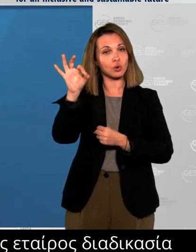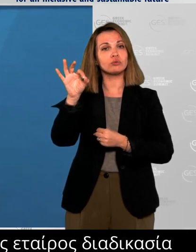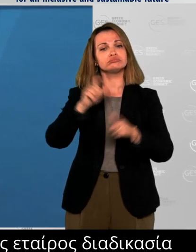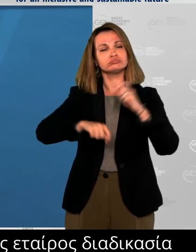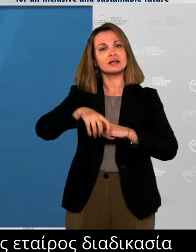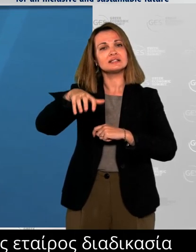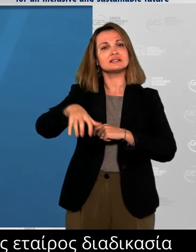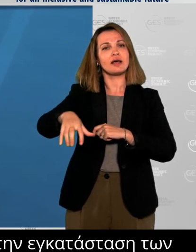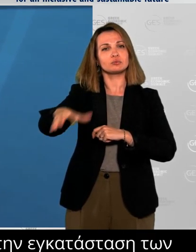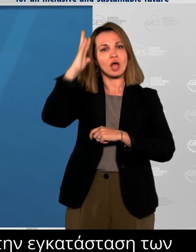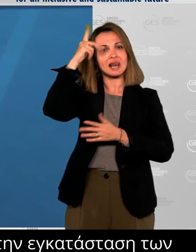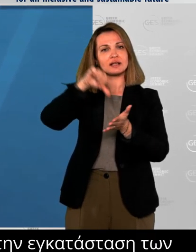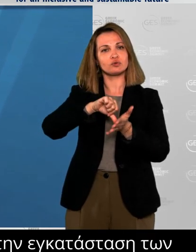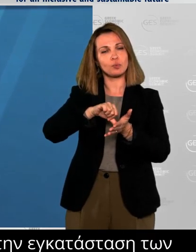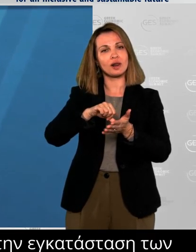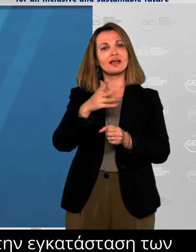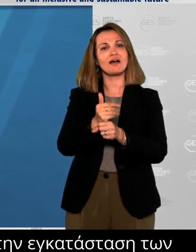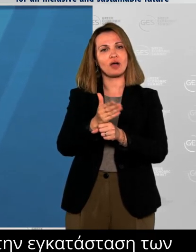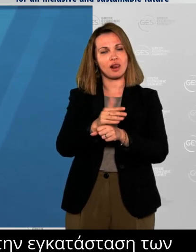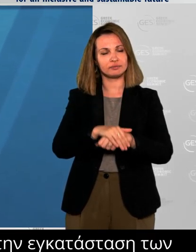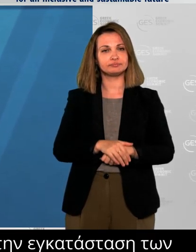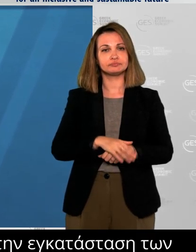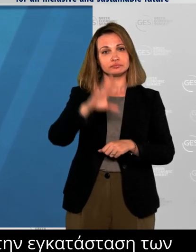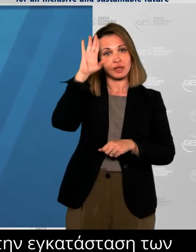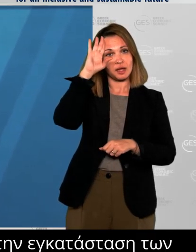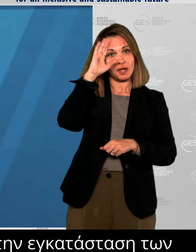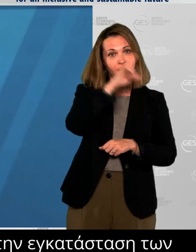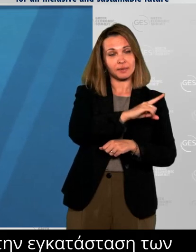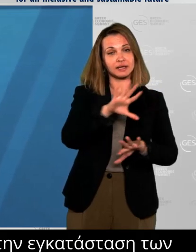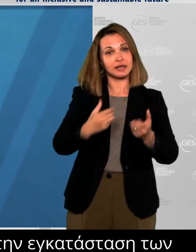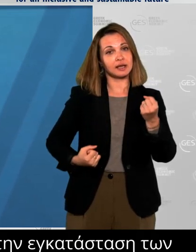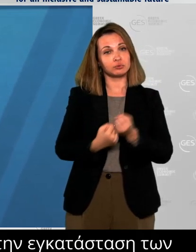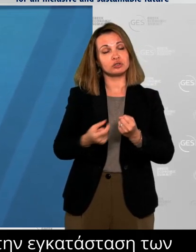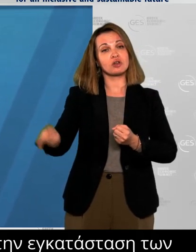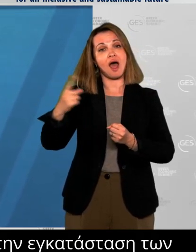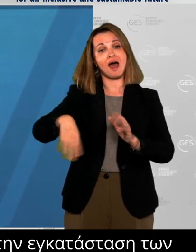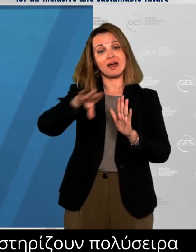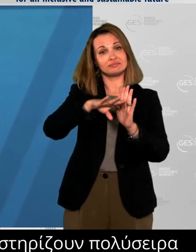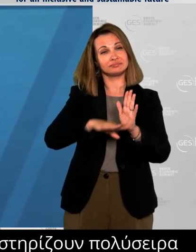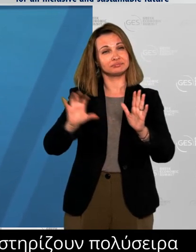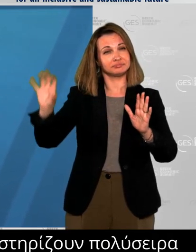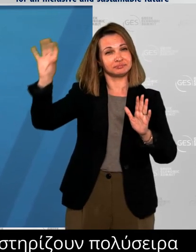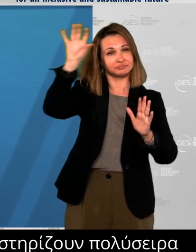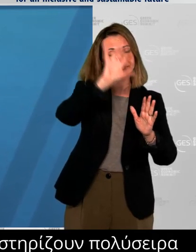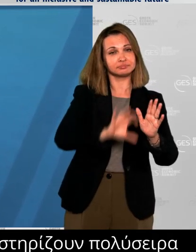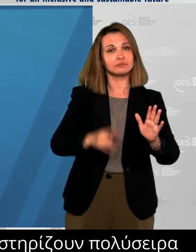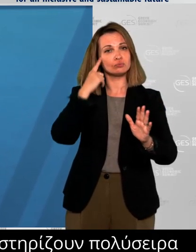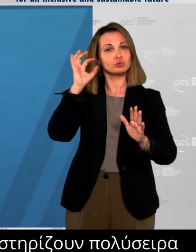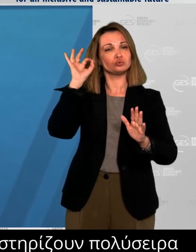strongly supports other regional projects that will help advance interconnections among European allies and partners,